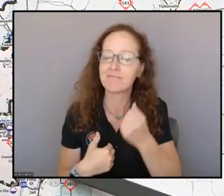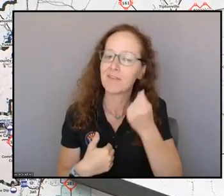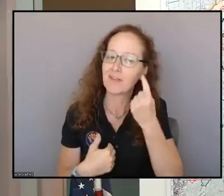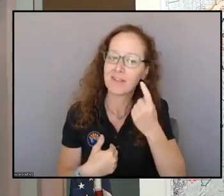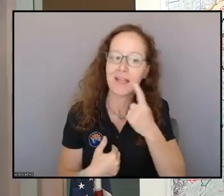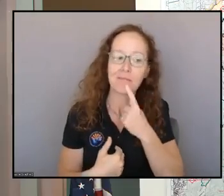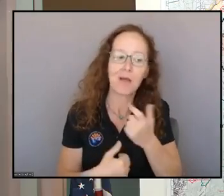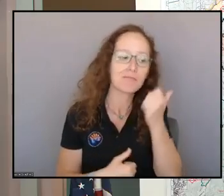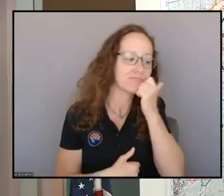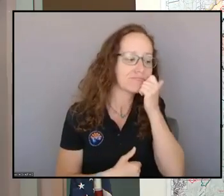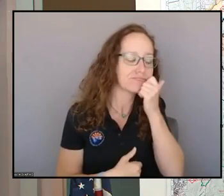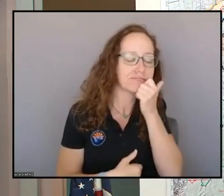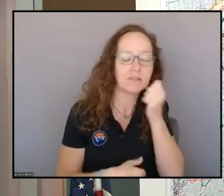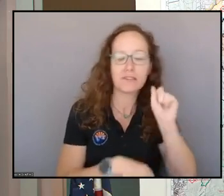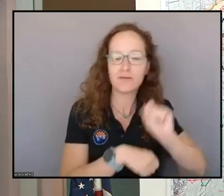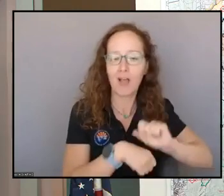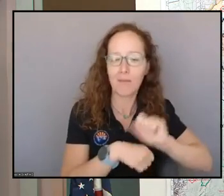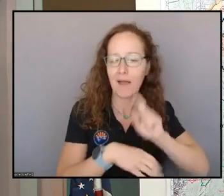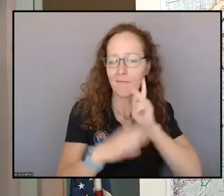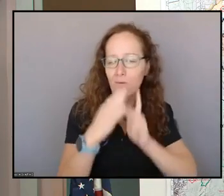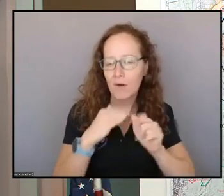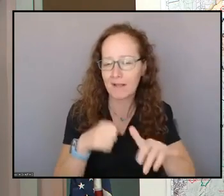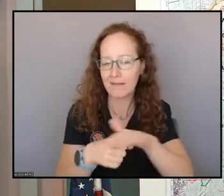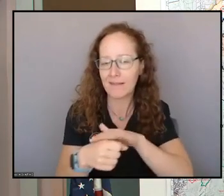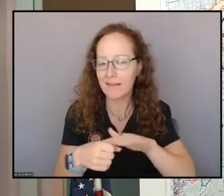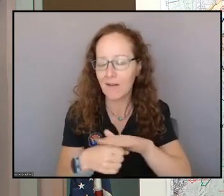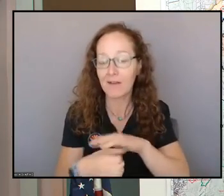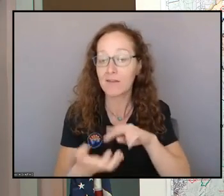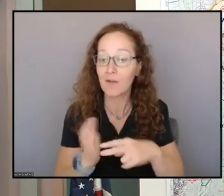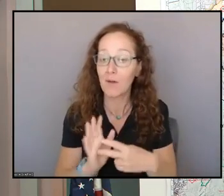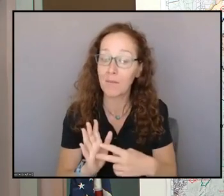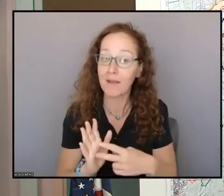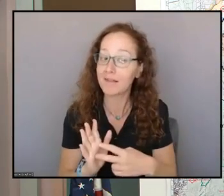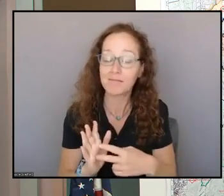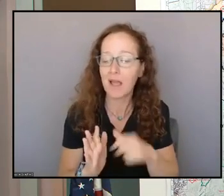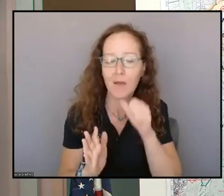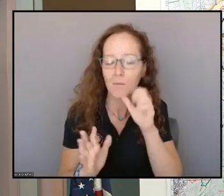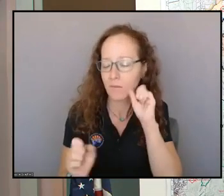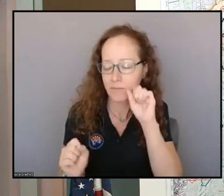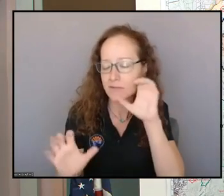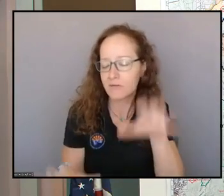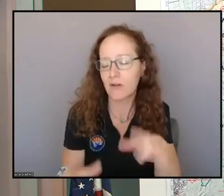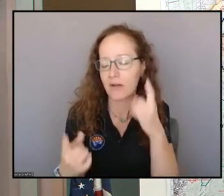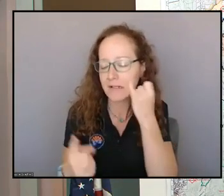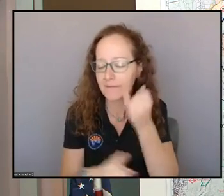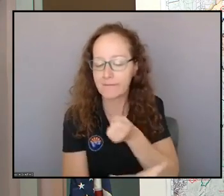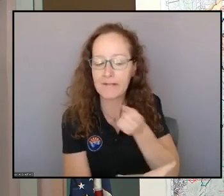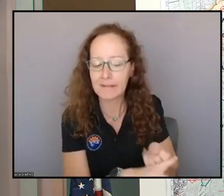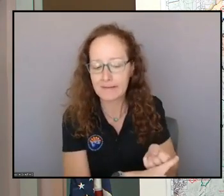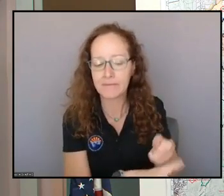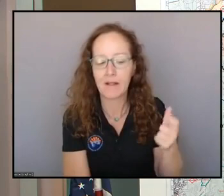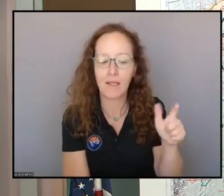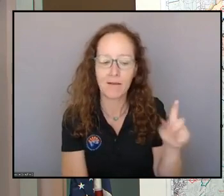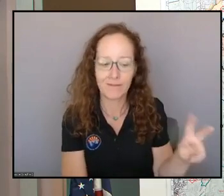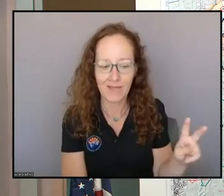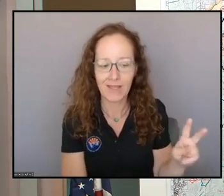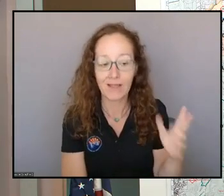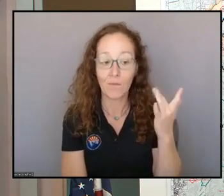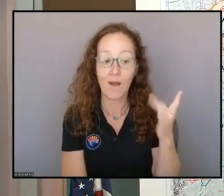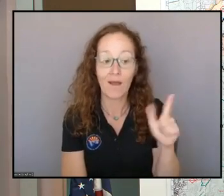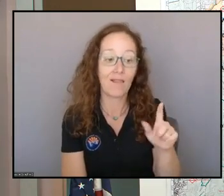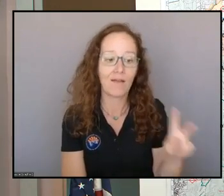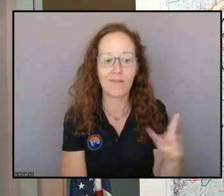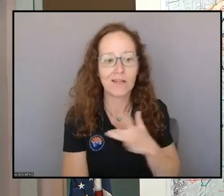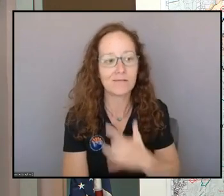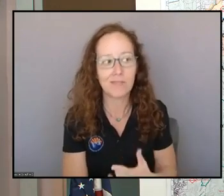to see that also manifest here at Las Vegas, because it loves to overperform when it comes to winds. But in and around